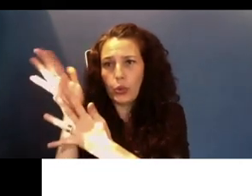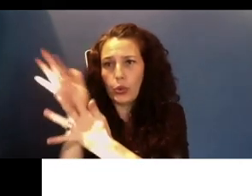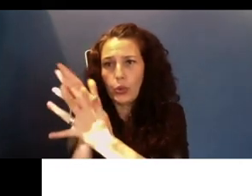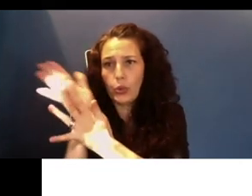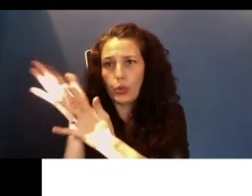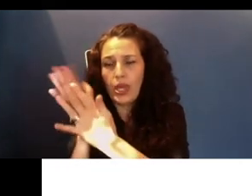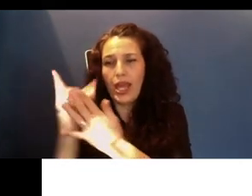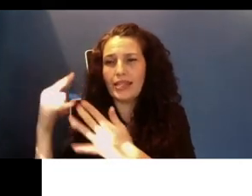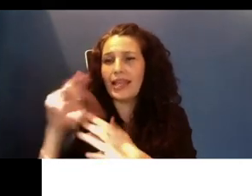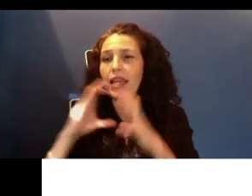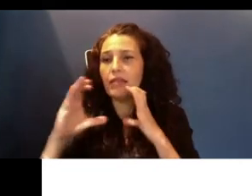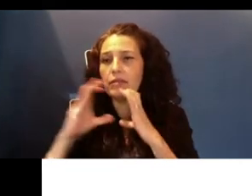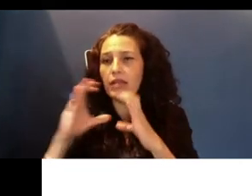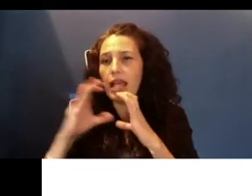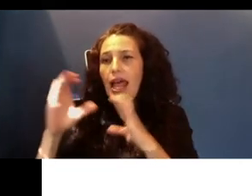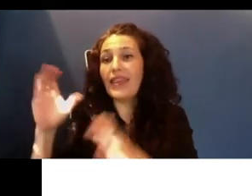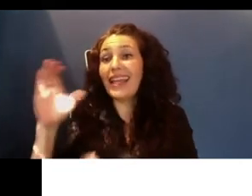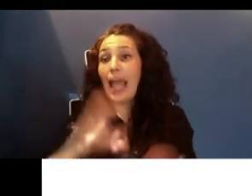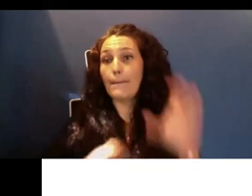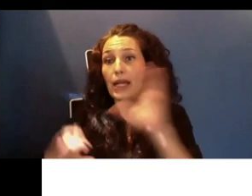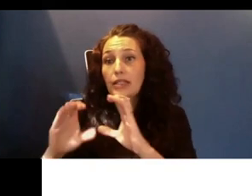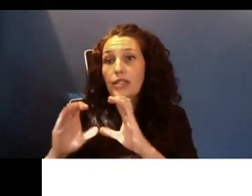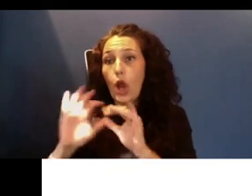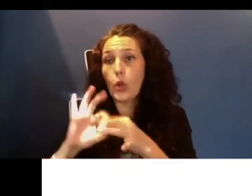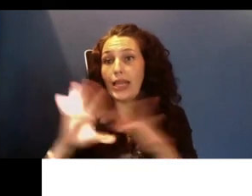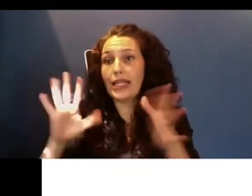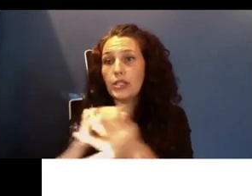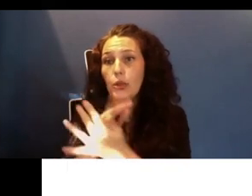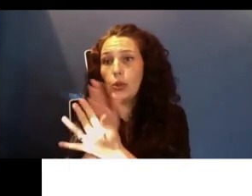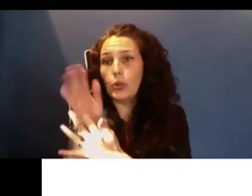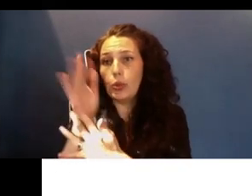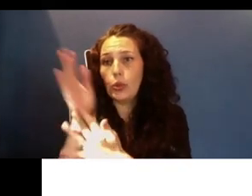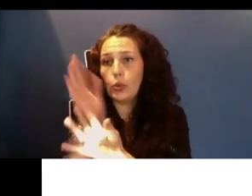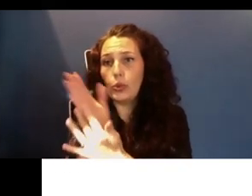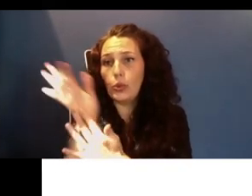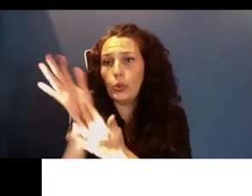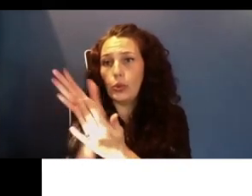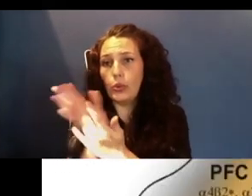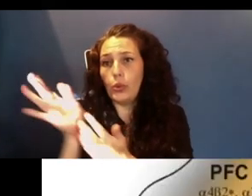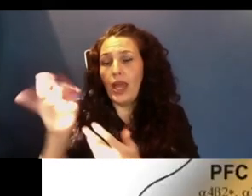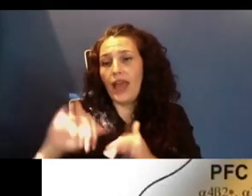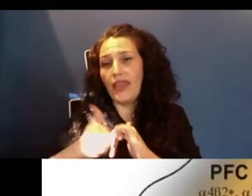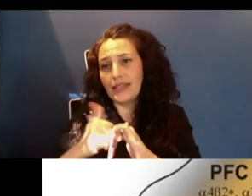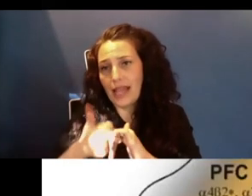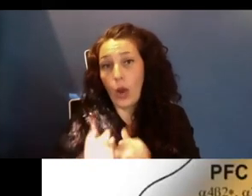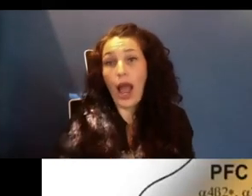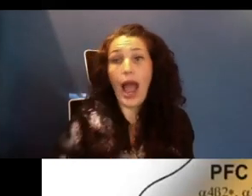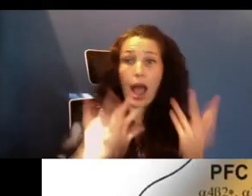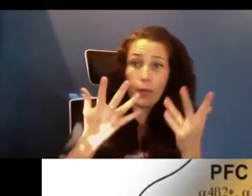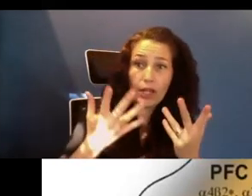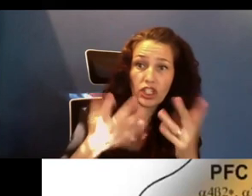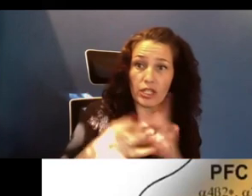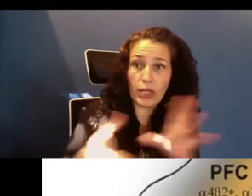And how much and which chemical they release is part of how the data in the brain is encoded. And